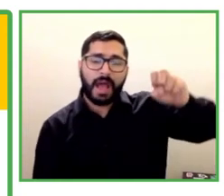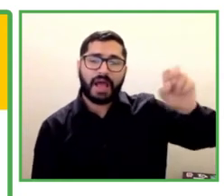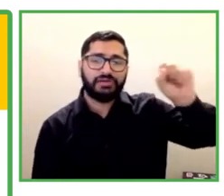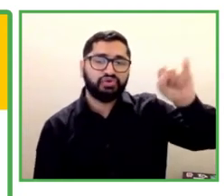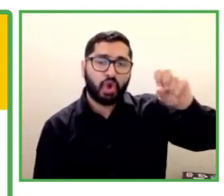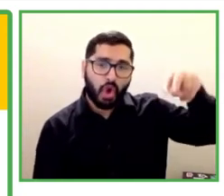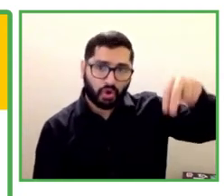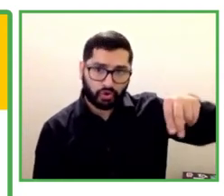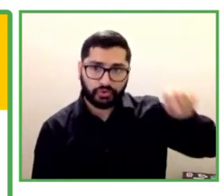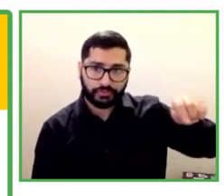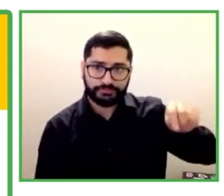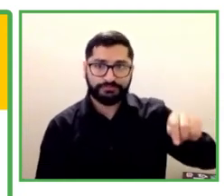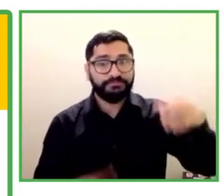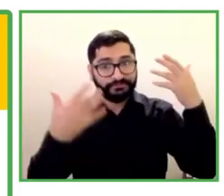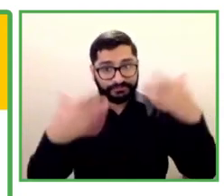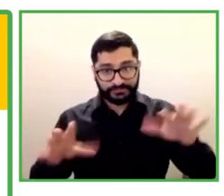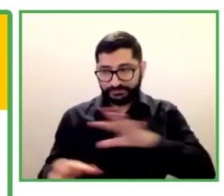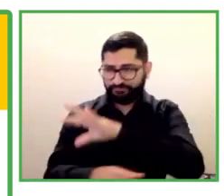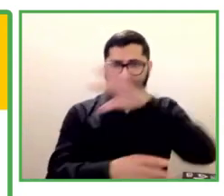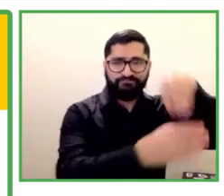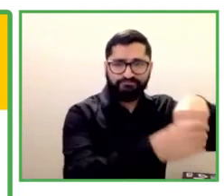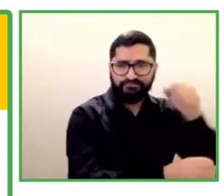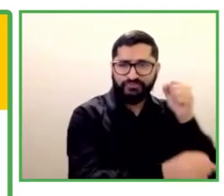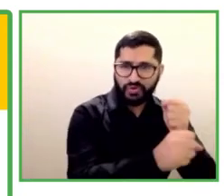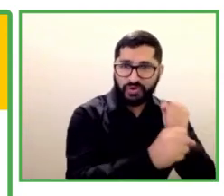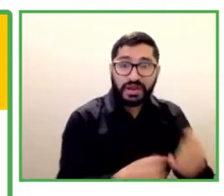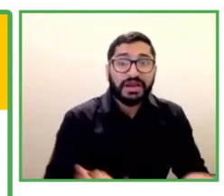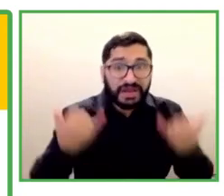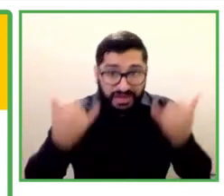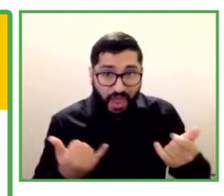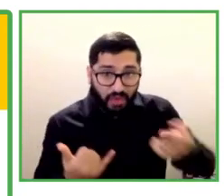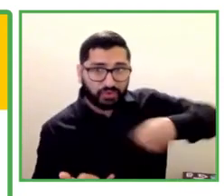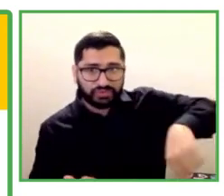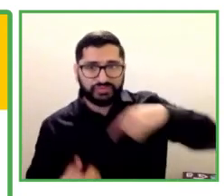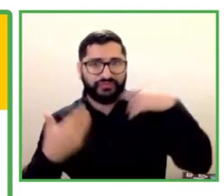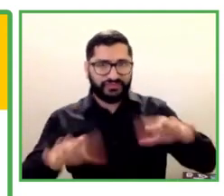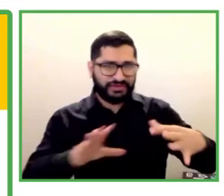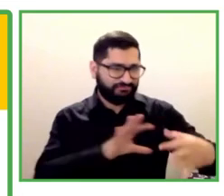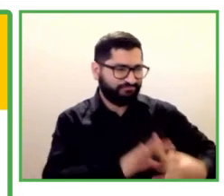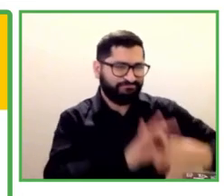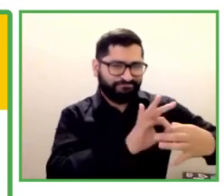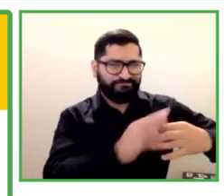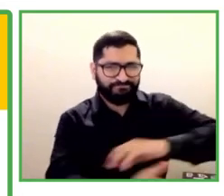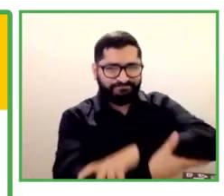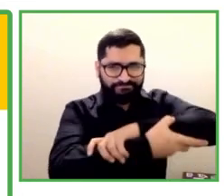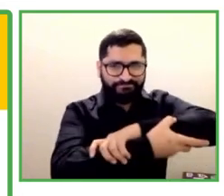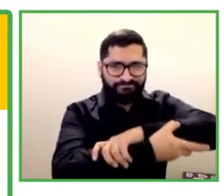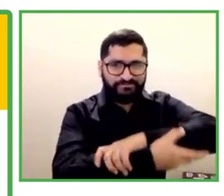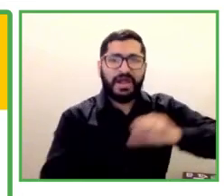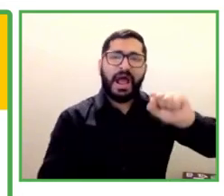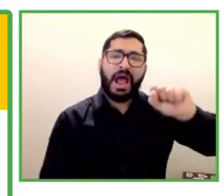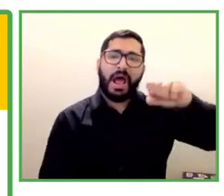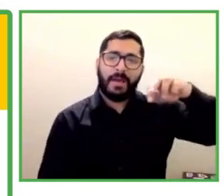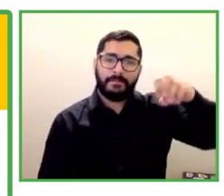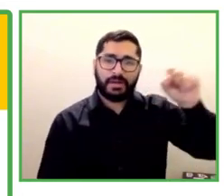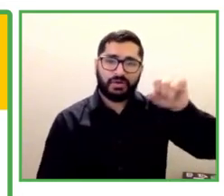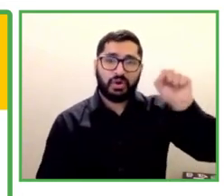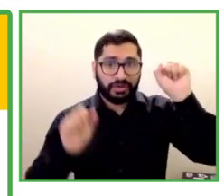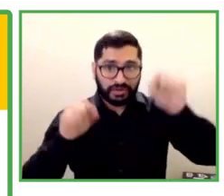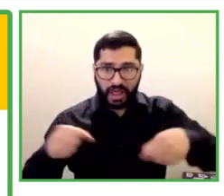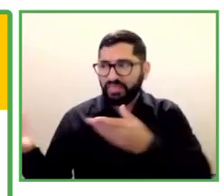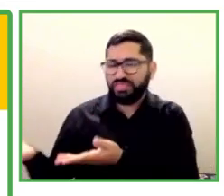country. For educated youth, that is graduates, engineers and the others, we have three